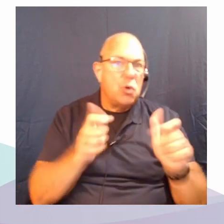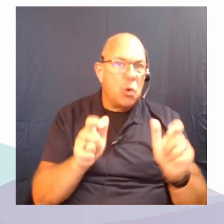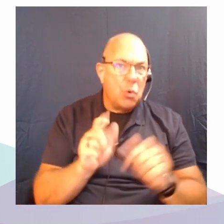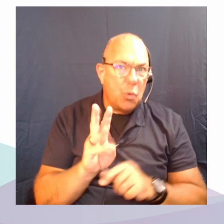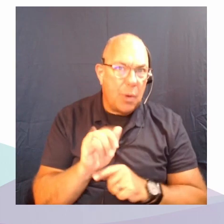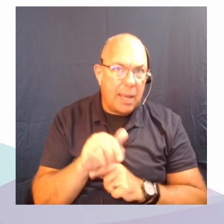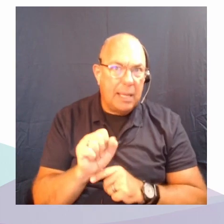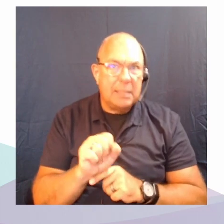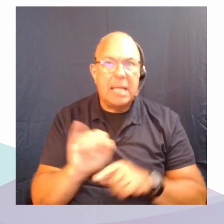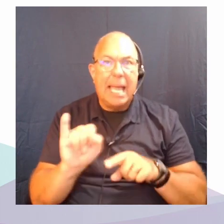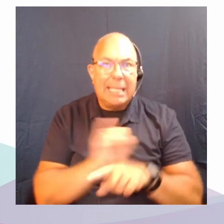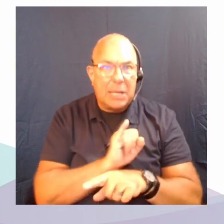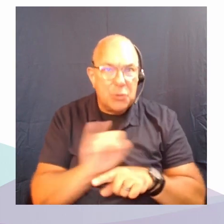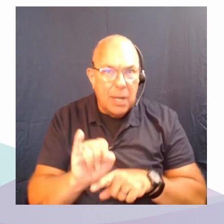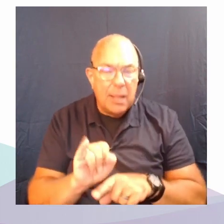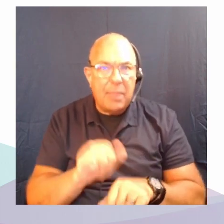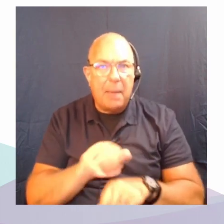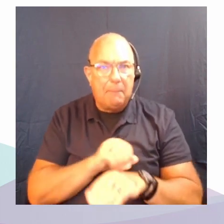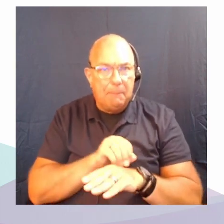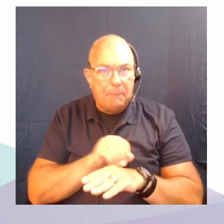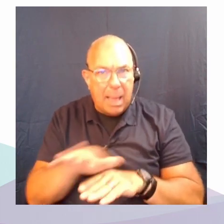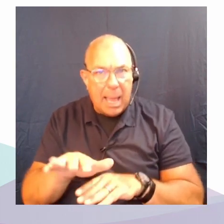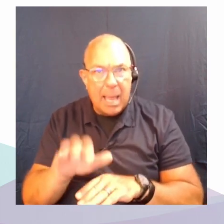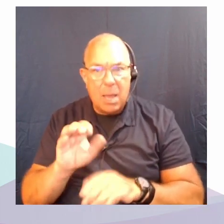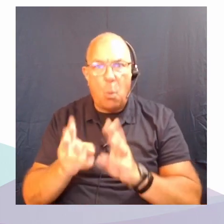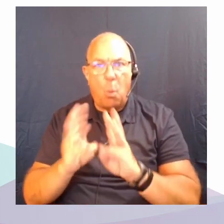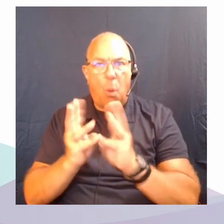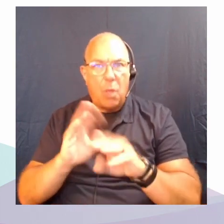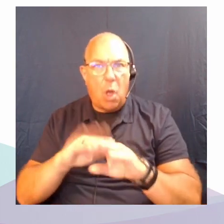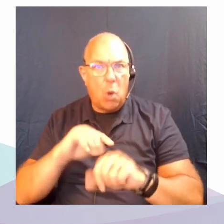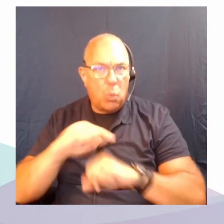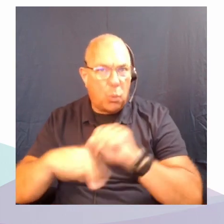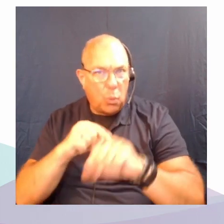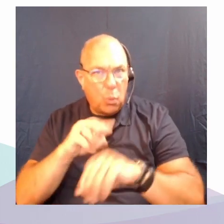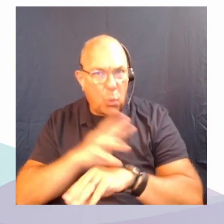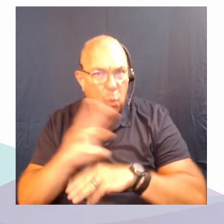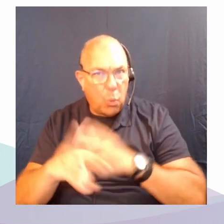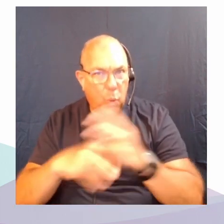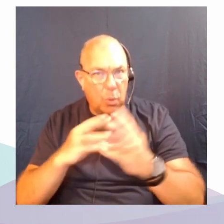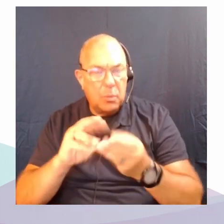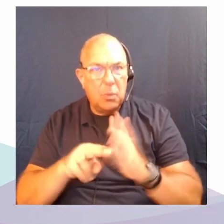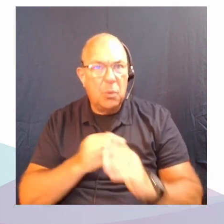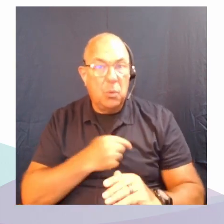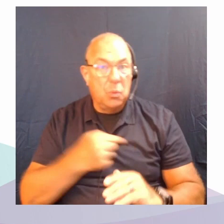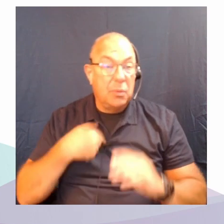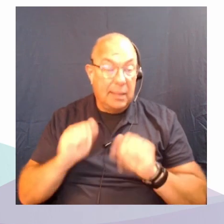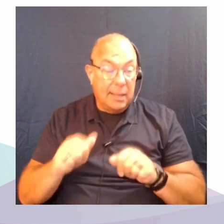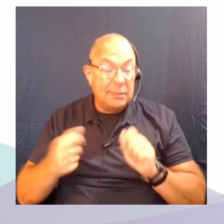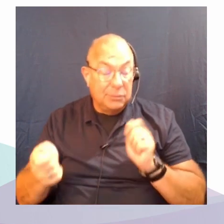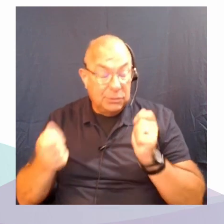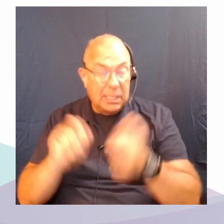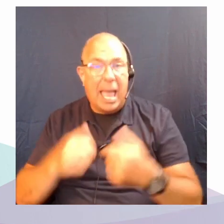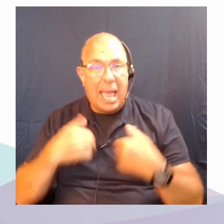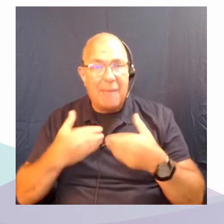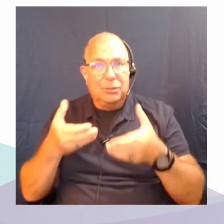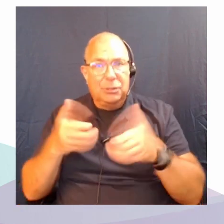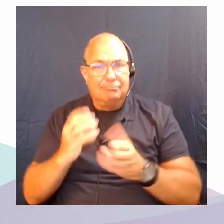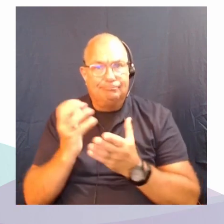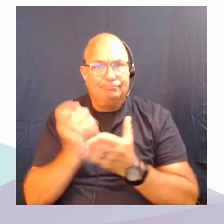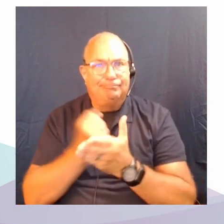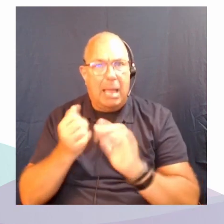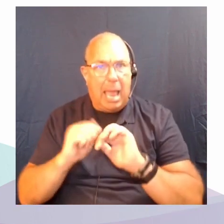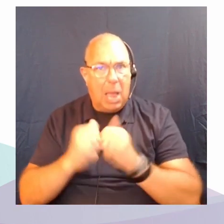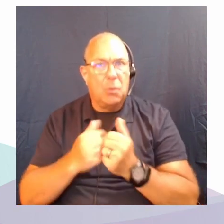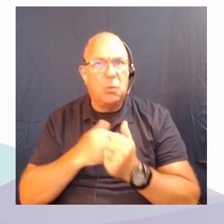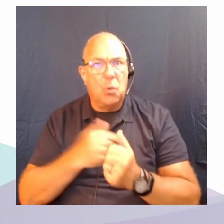that impact the climate on a global scale, but that we could change, it was an opportunity to change the way we lived. And